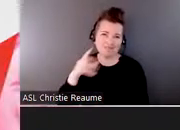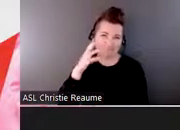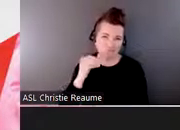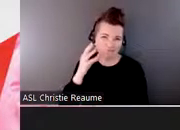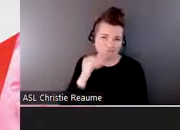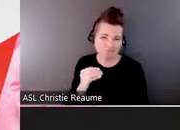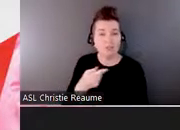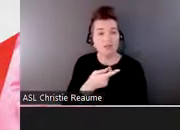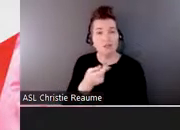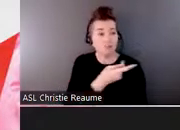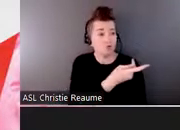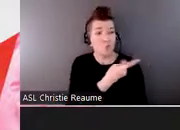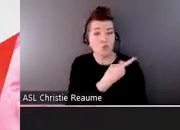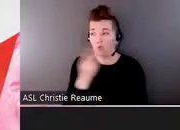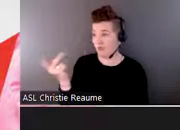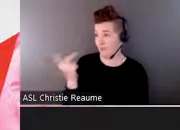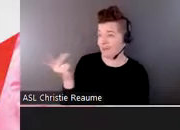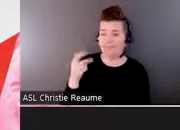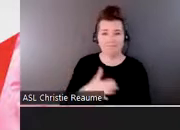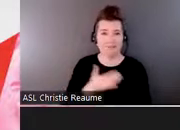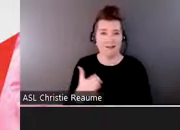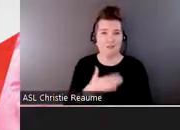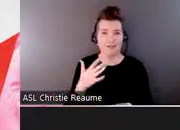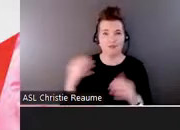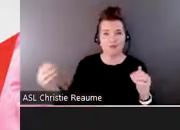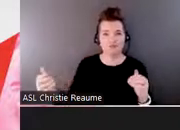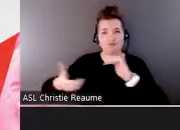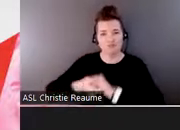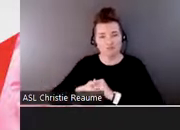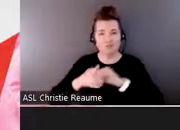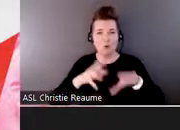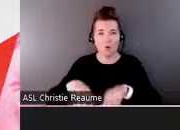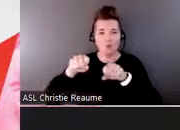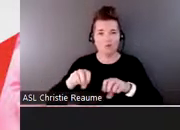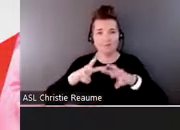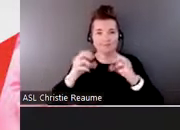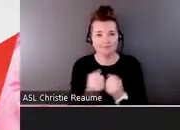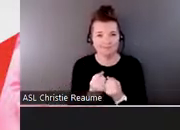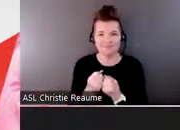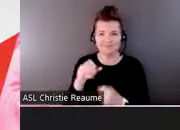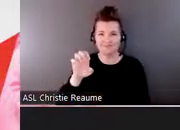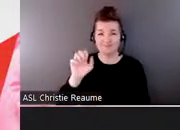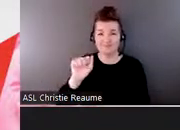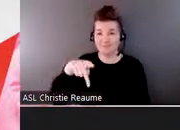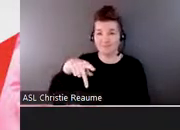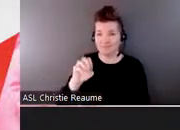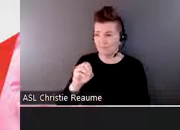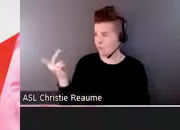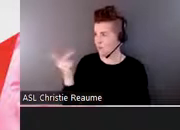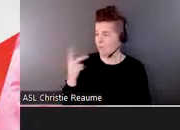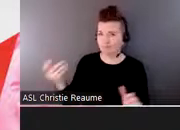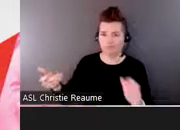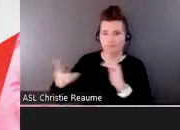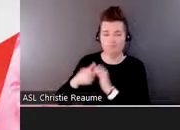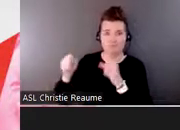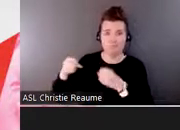today with EAPO, one of our long-standing partners and collaborators. And I'll be the person asking questions of